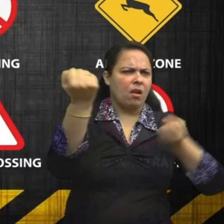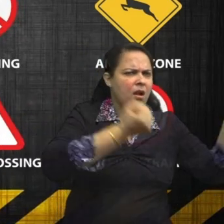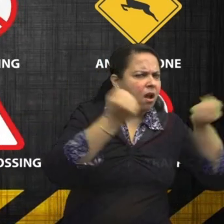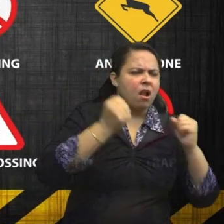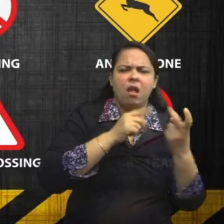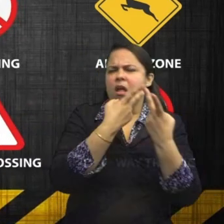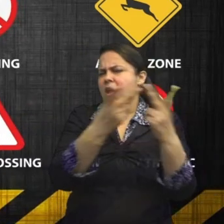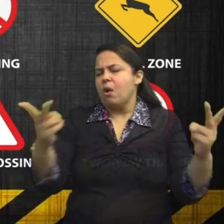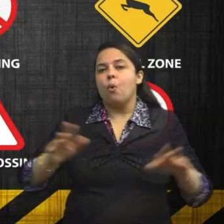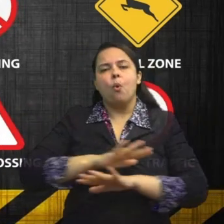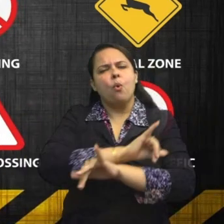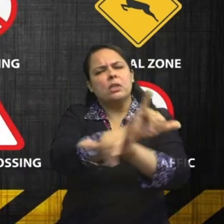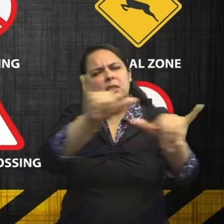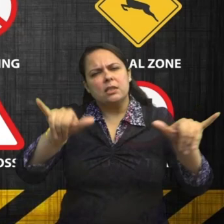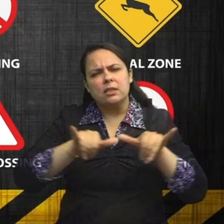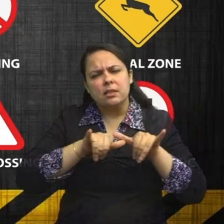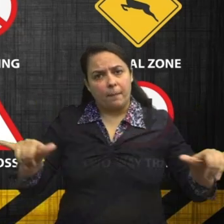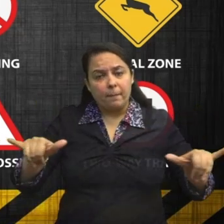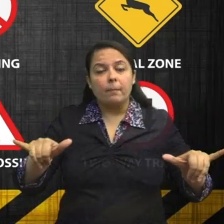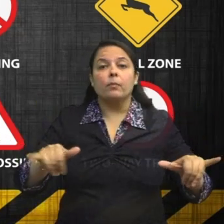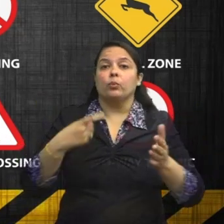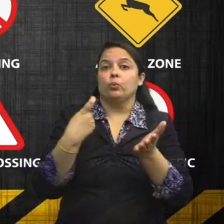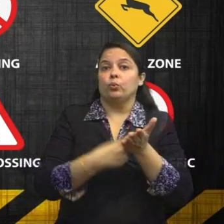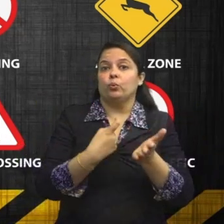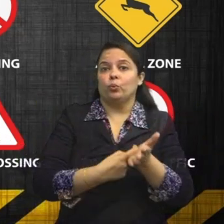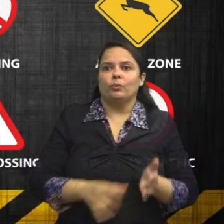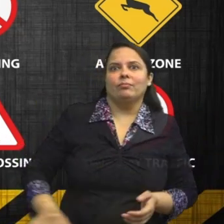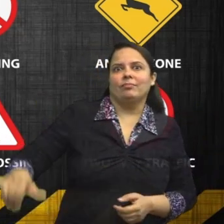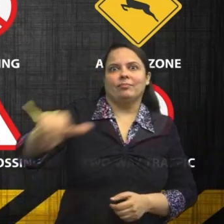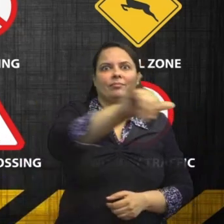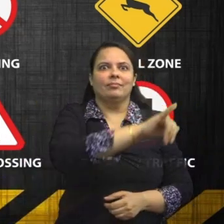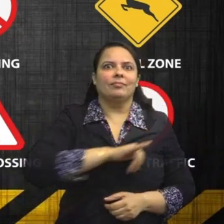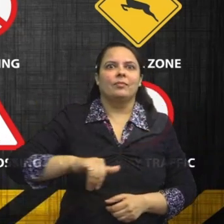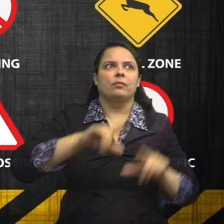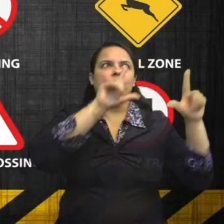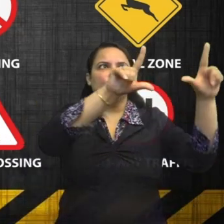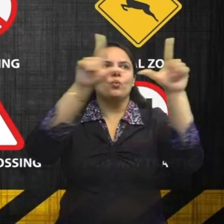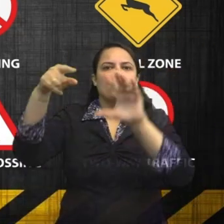those who drive any sort of vehicle should know about these signs.